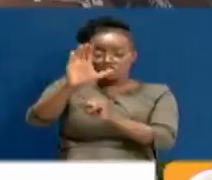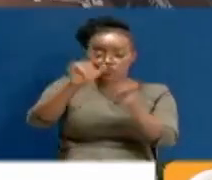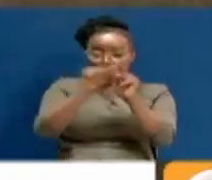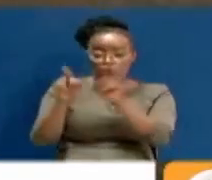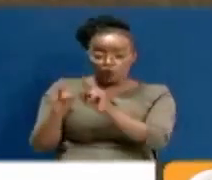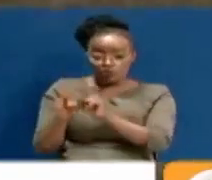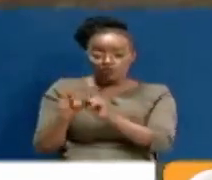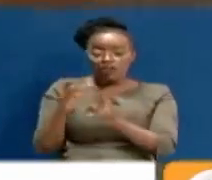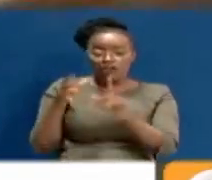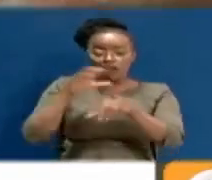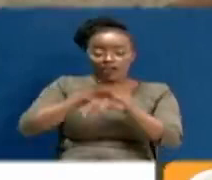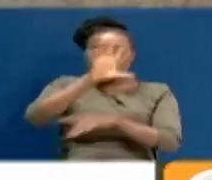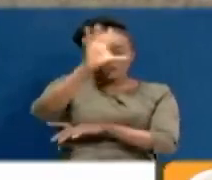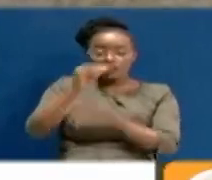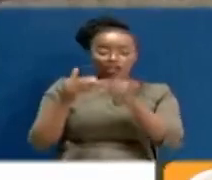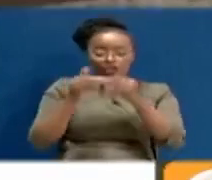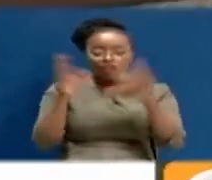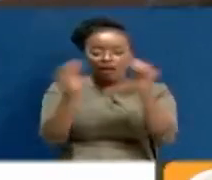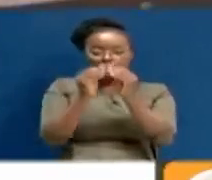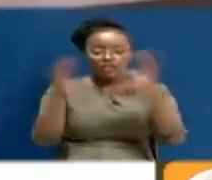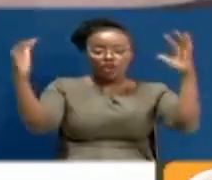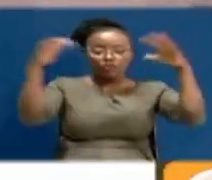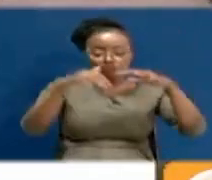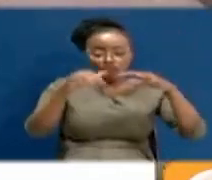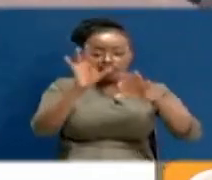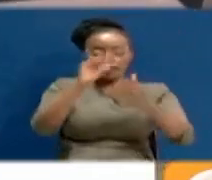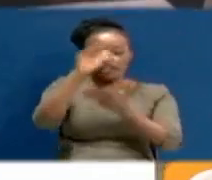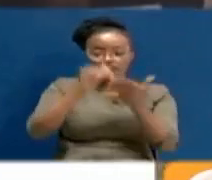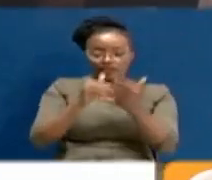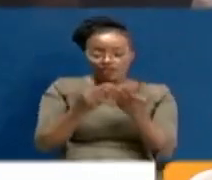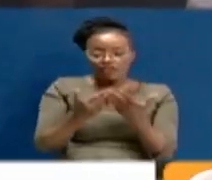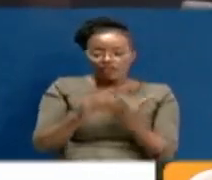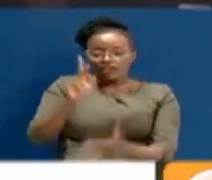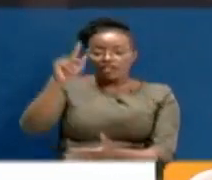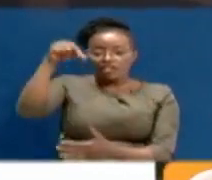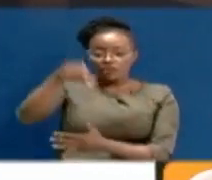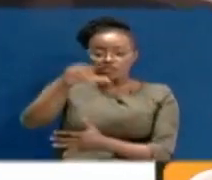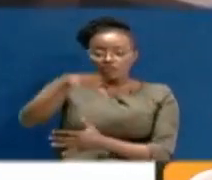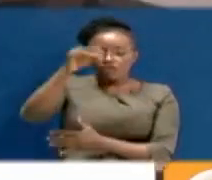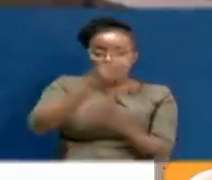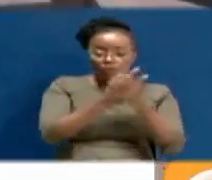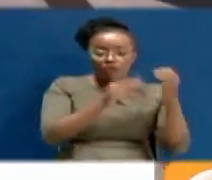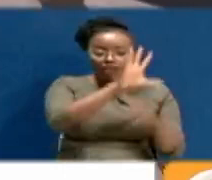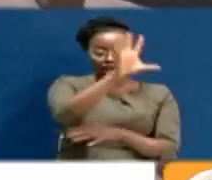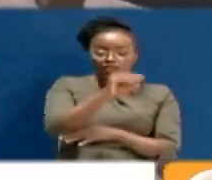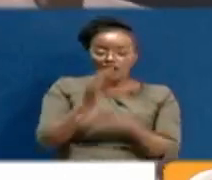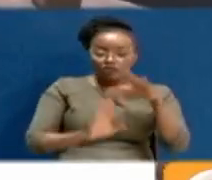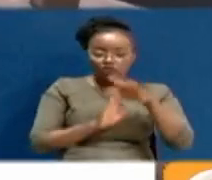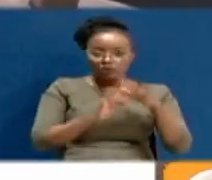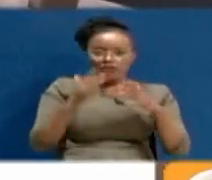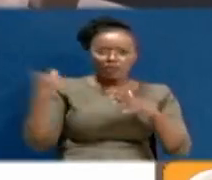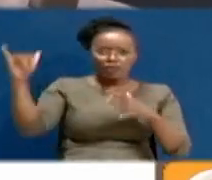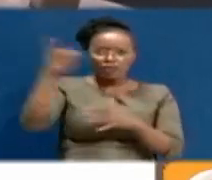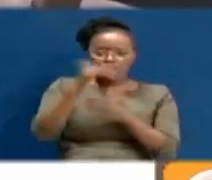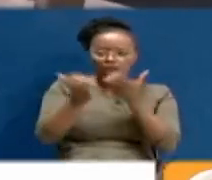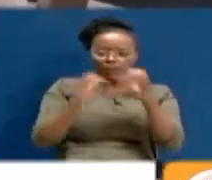KICC, scooped Africa's leading meetings and conference center. Struggling national career, Kenya always picked up both Africa's leading airline